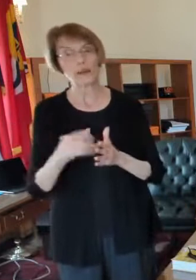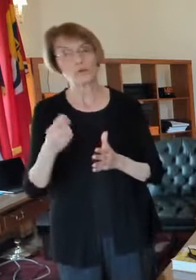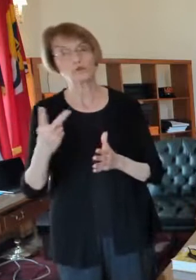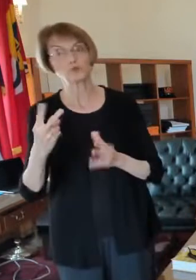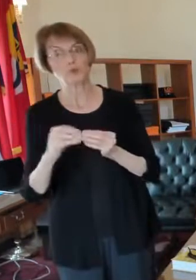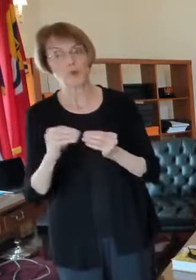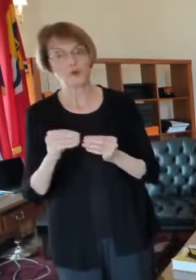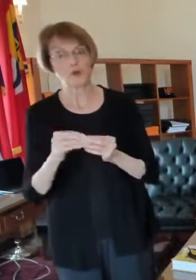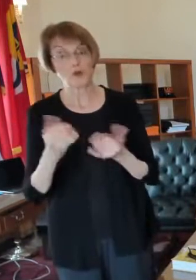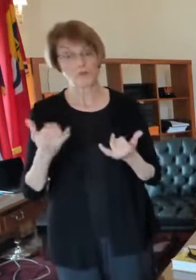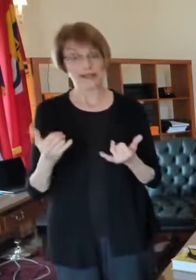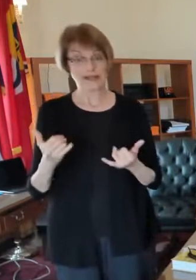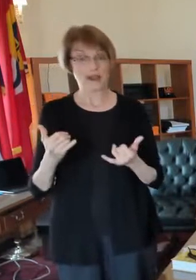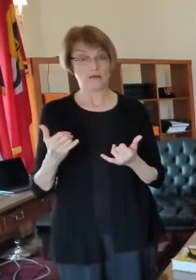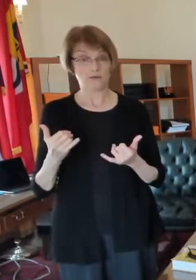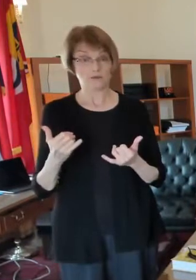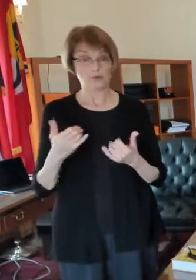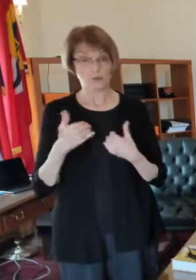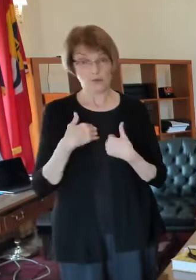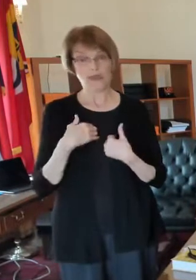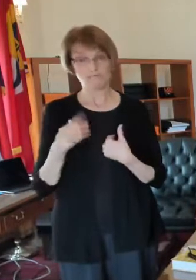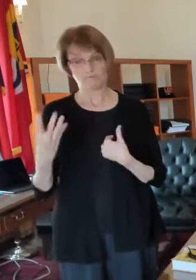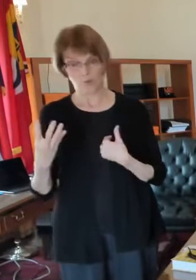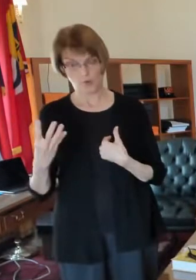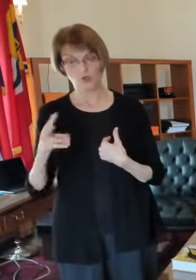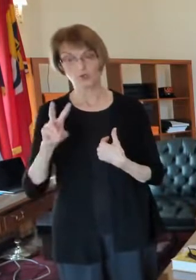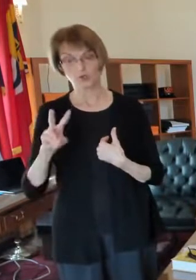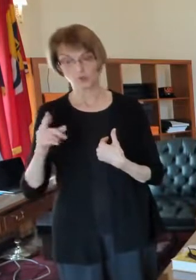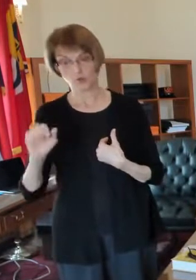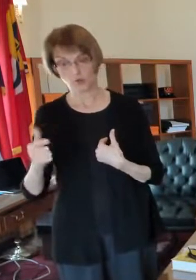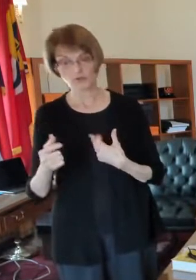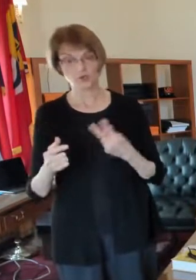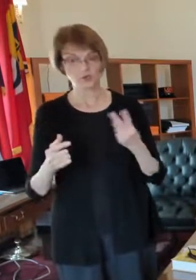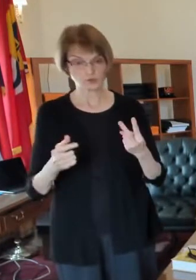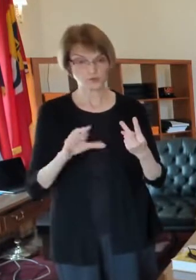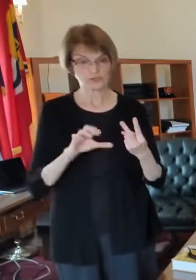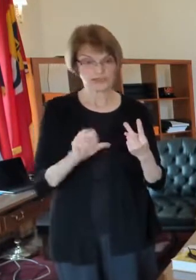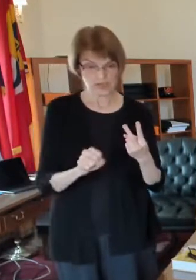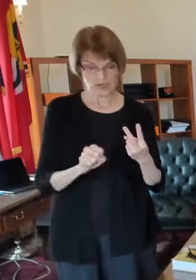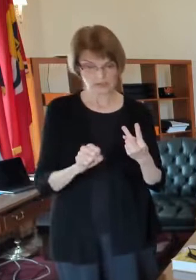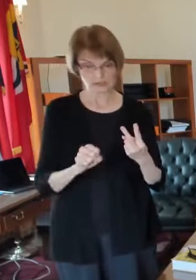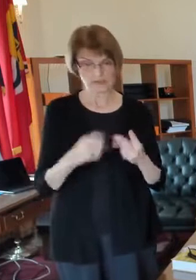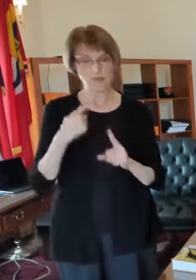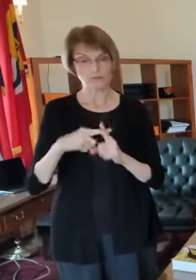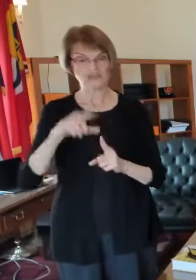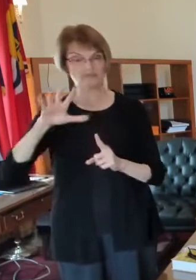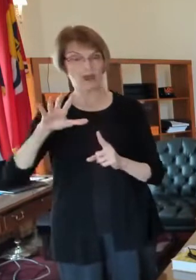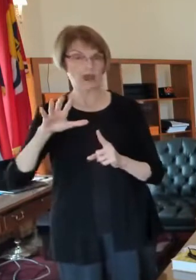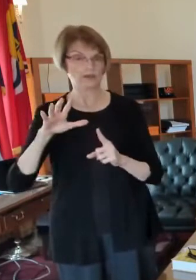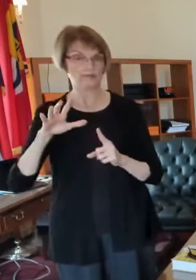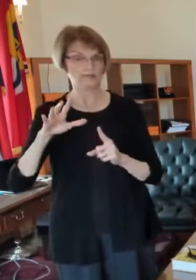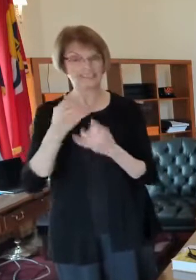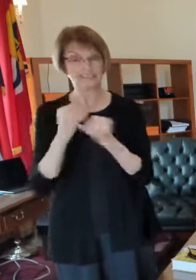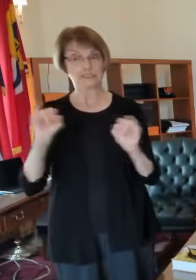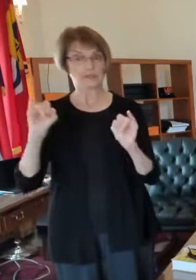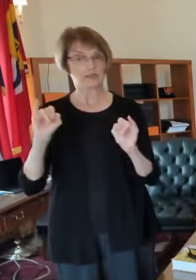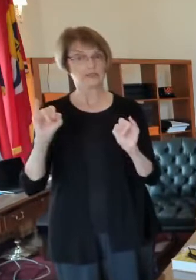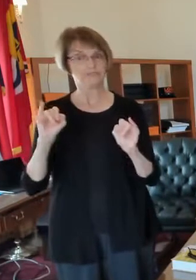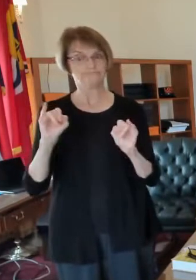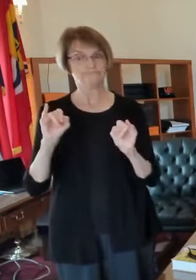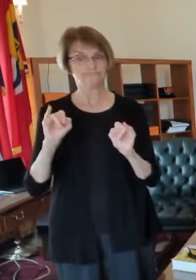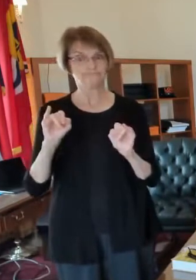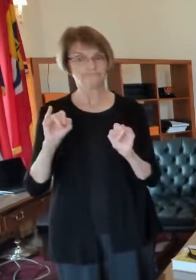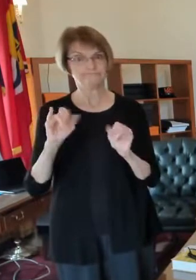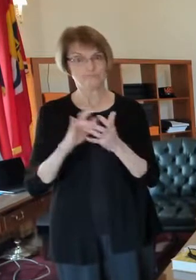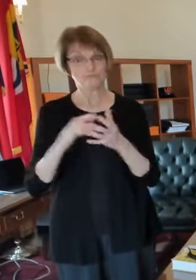four right now two walgreens two cvs along with the five independent uh pharmacies so that's nine